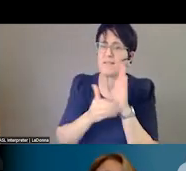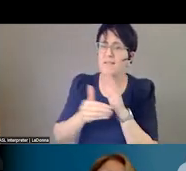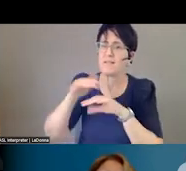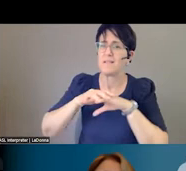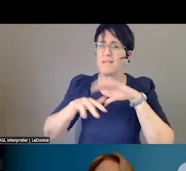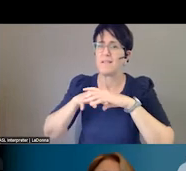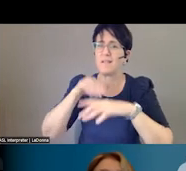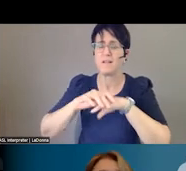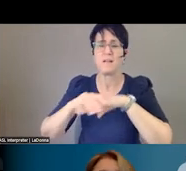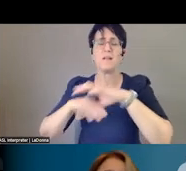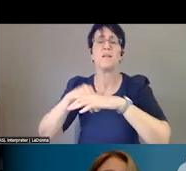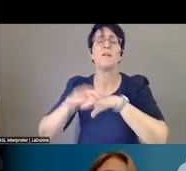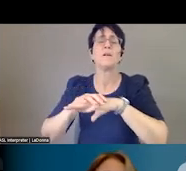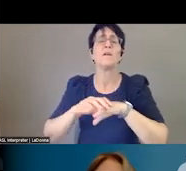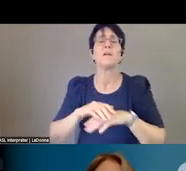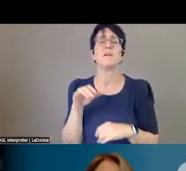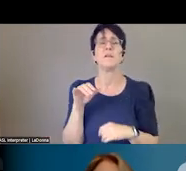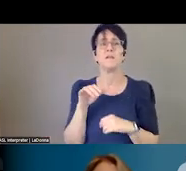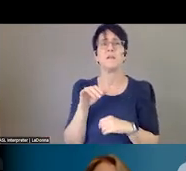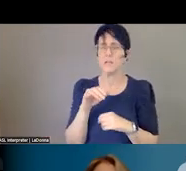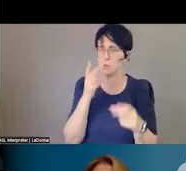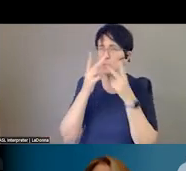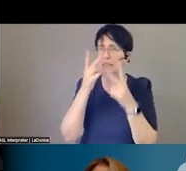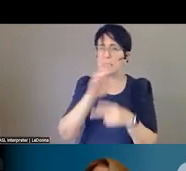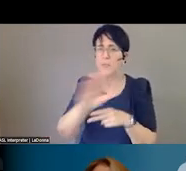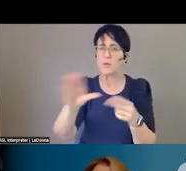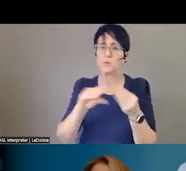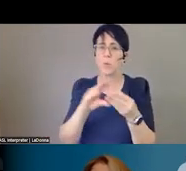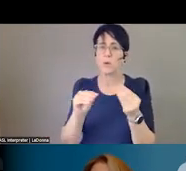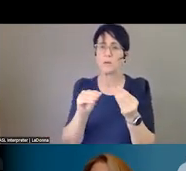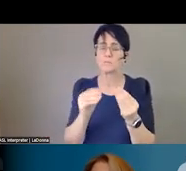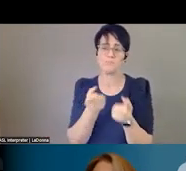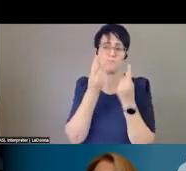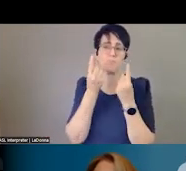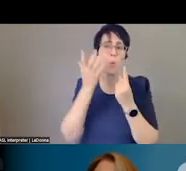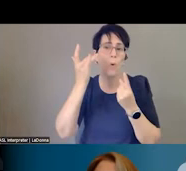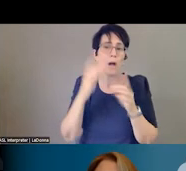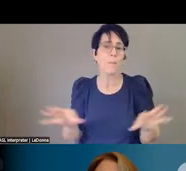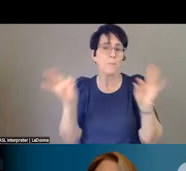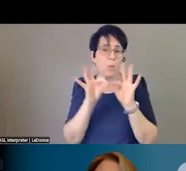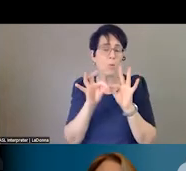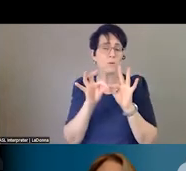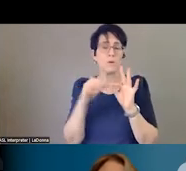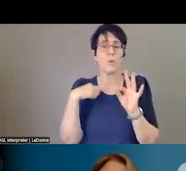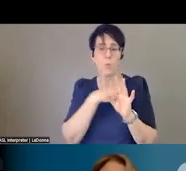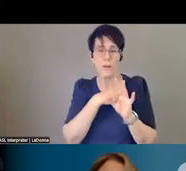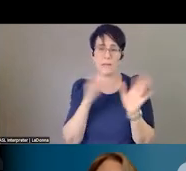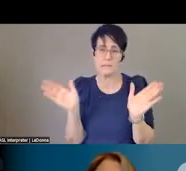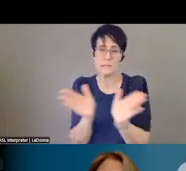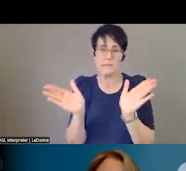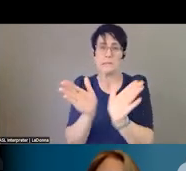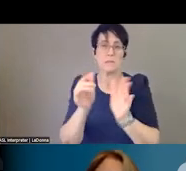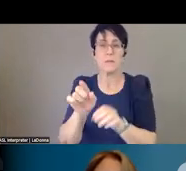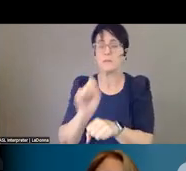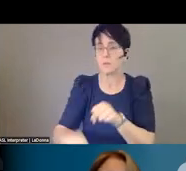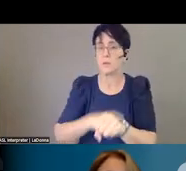we're moving legislation of why we need to do this work. So I'm very thankful. And one of things Senator